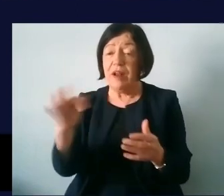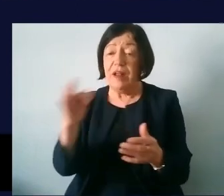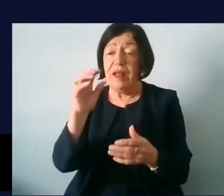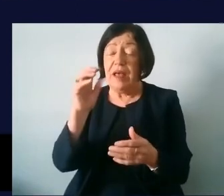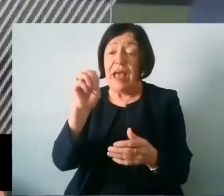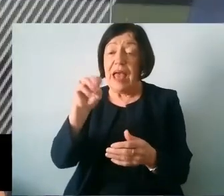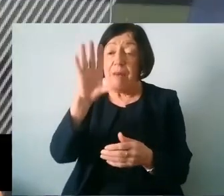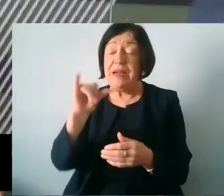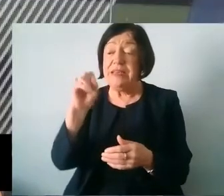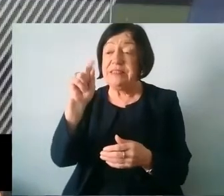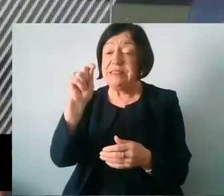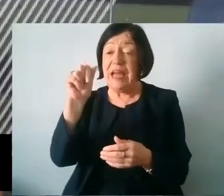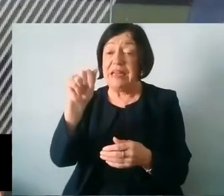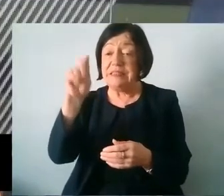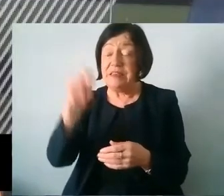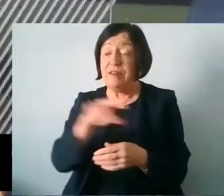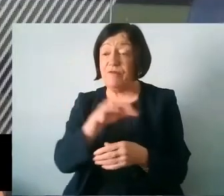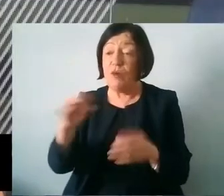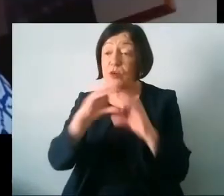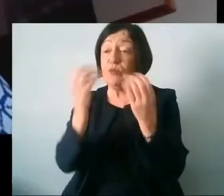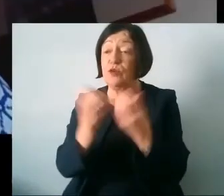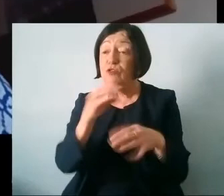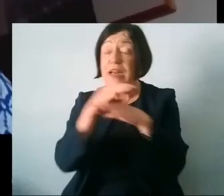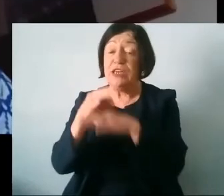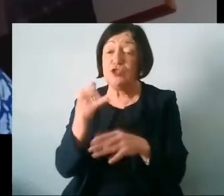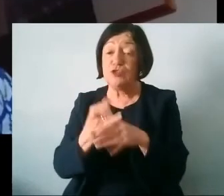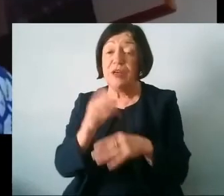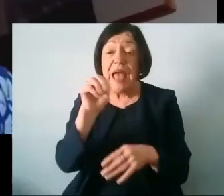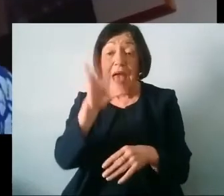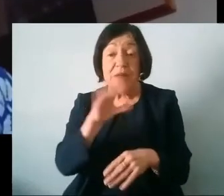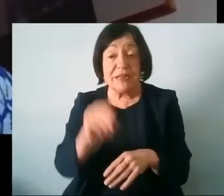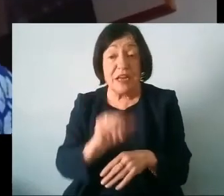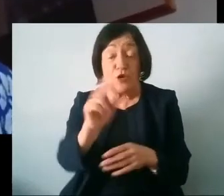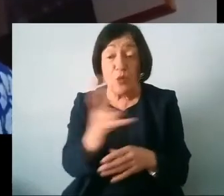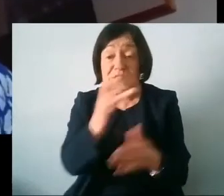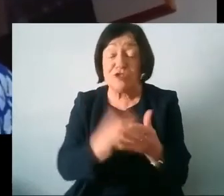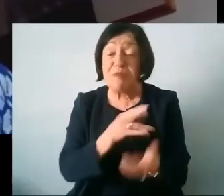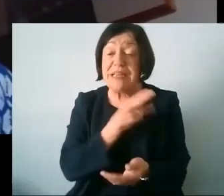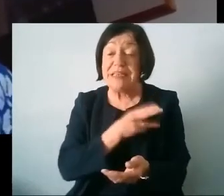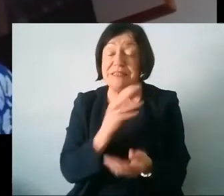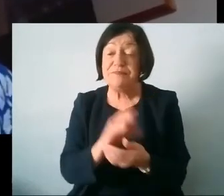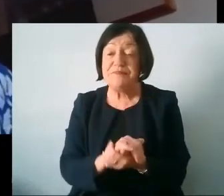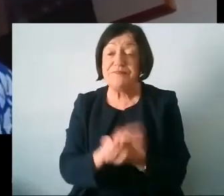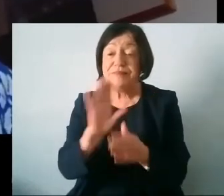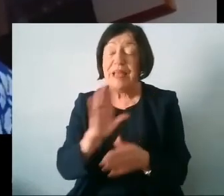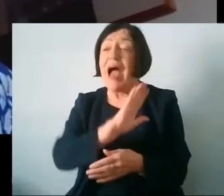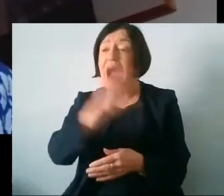from Community Relations in Schools Emily can we take your question please hi yes hi um my question